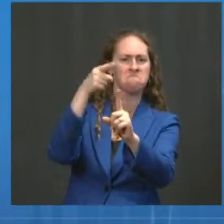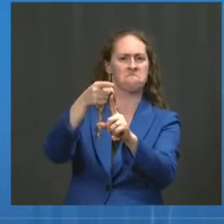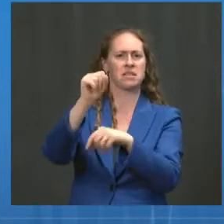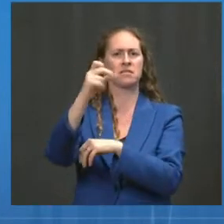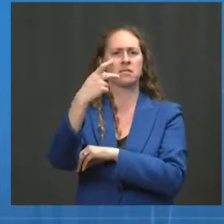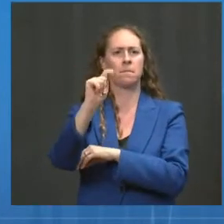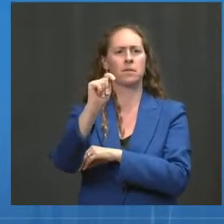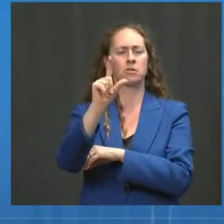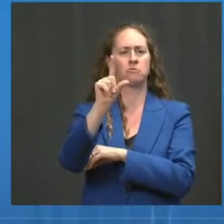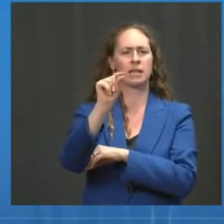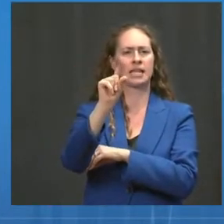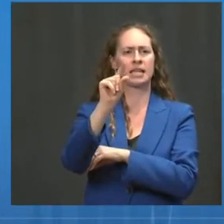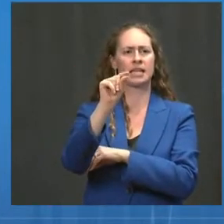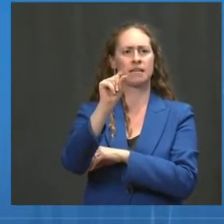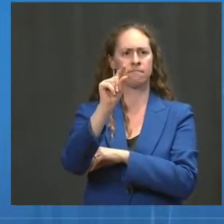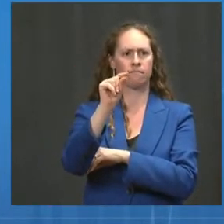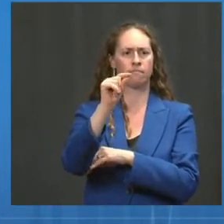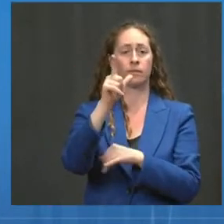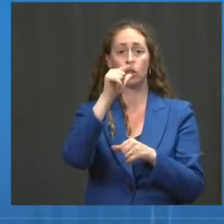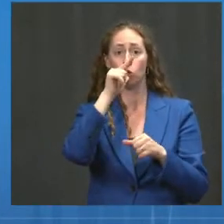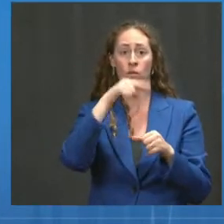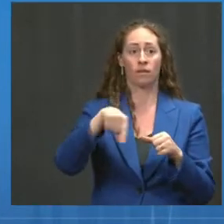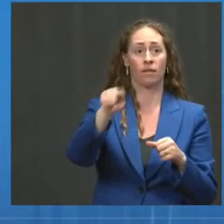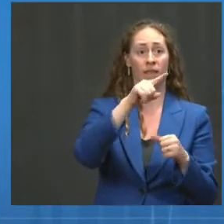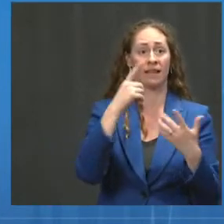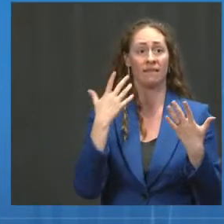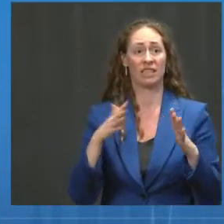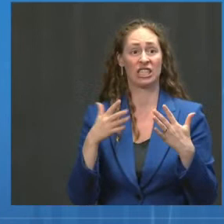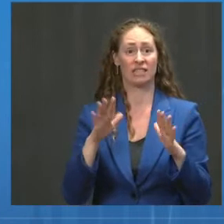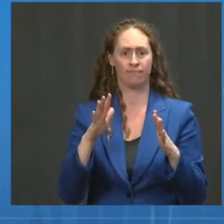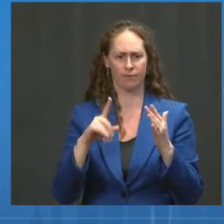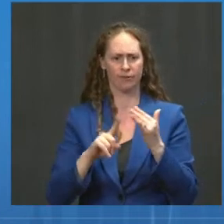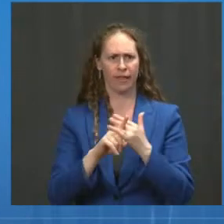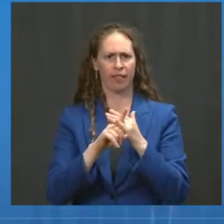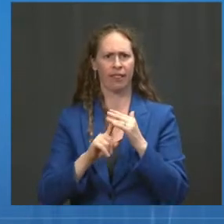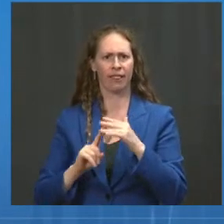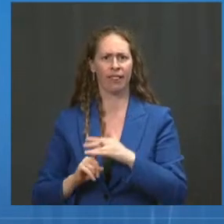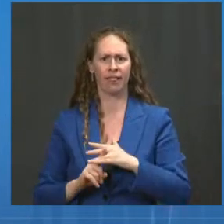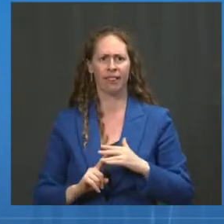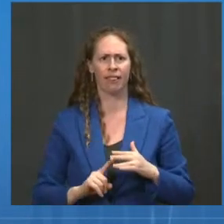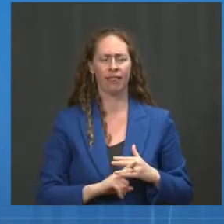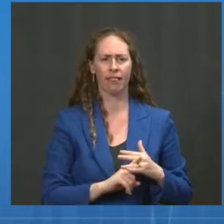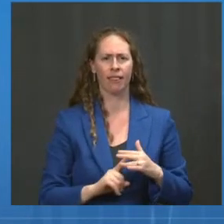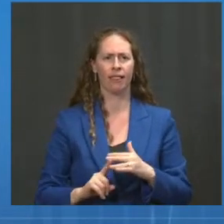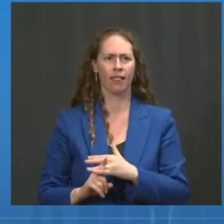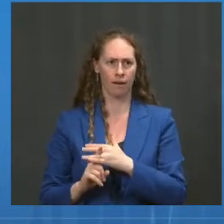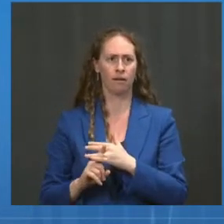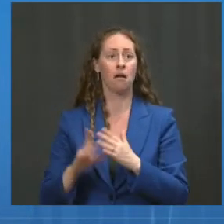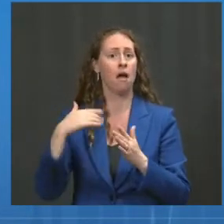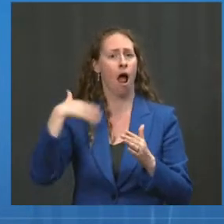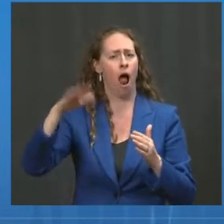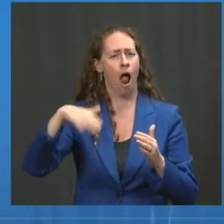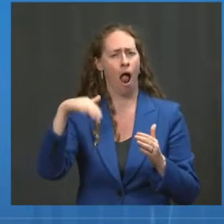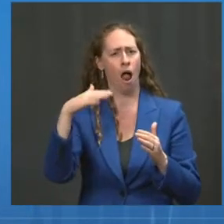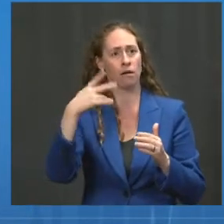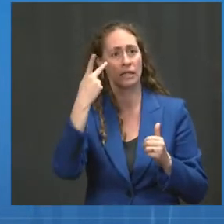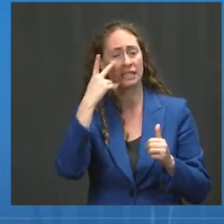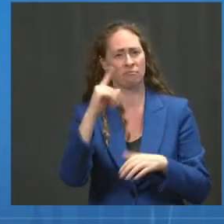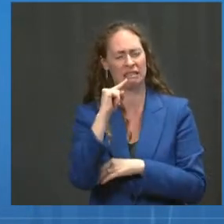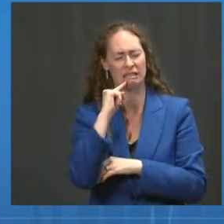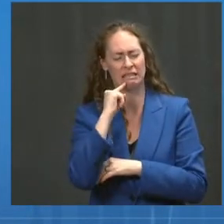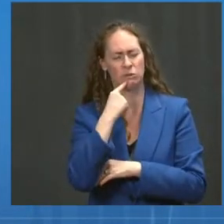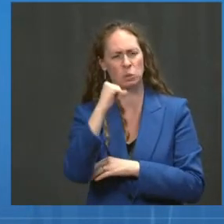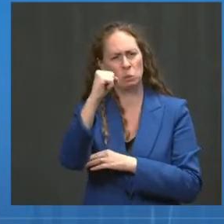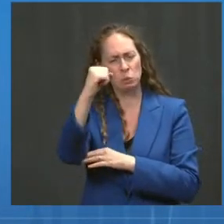symptomatic infection is waning. we are not yet seeing that severe disease and hospitalizations is really waning.